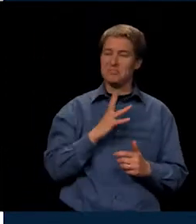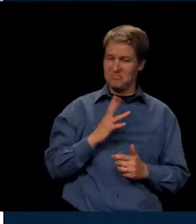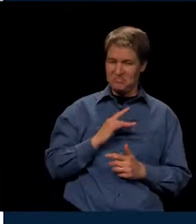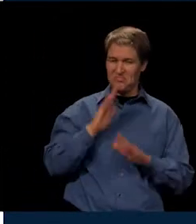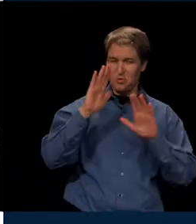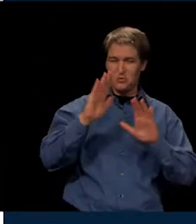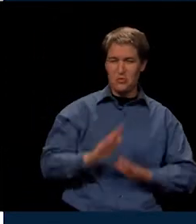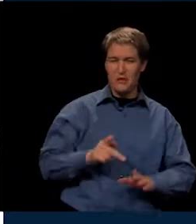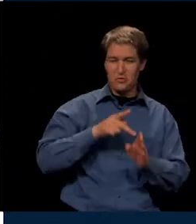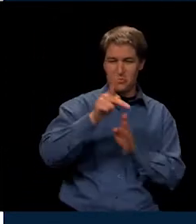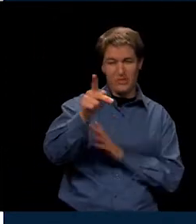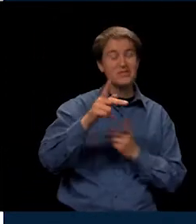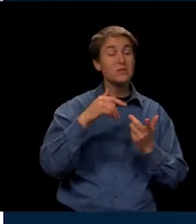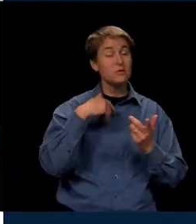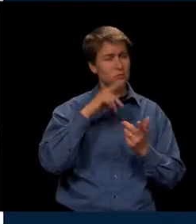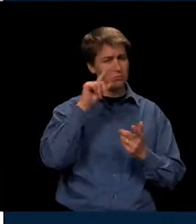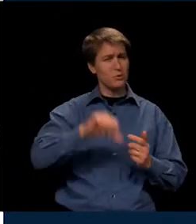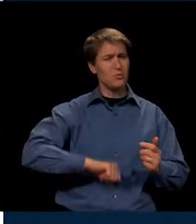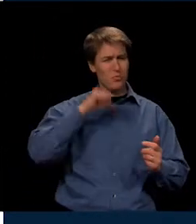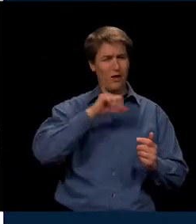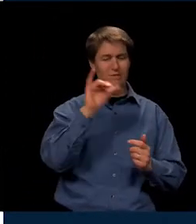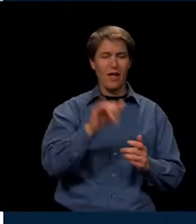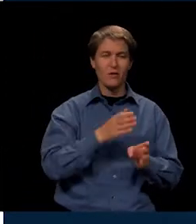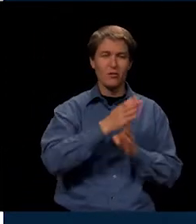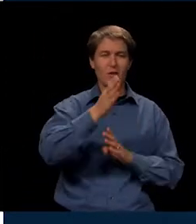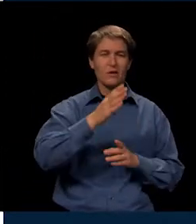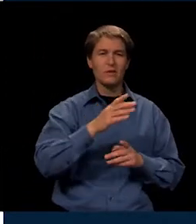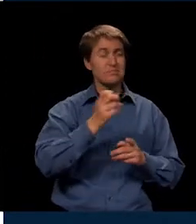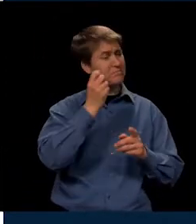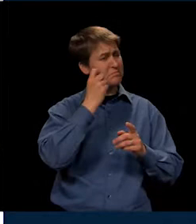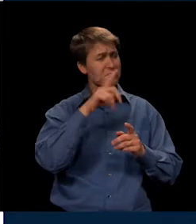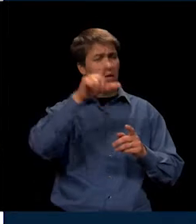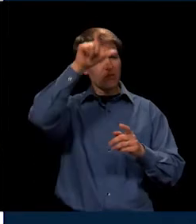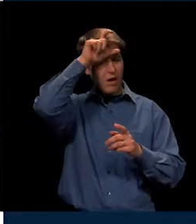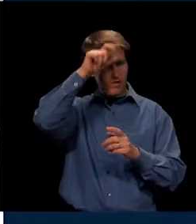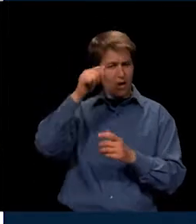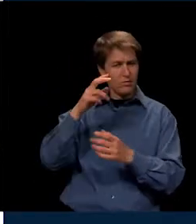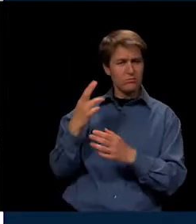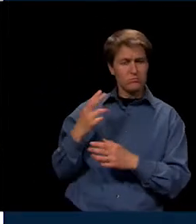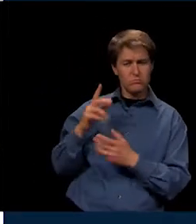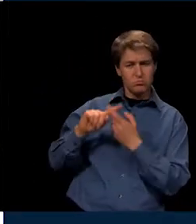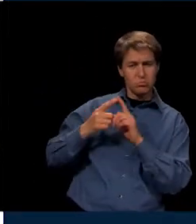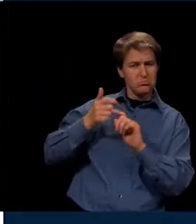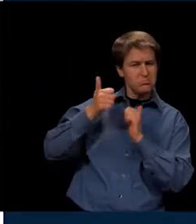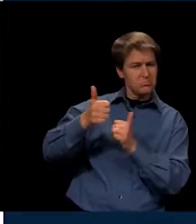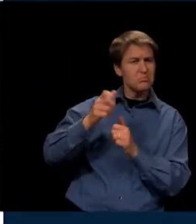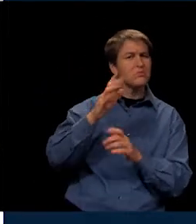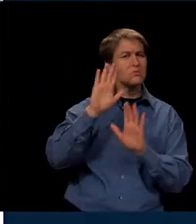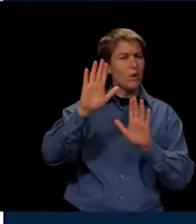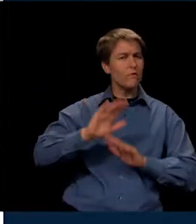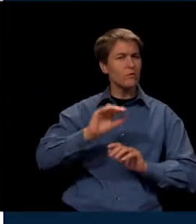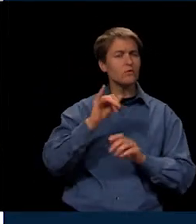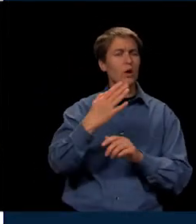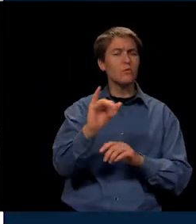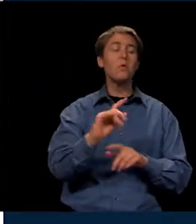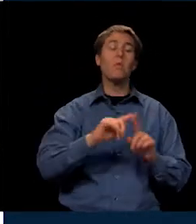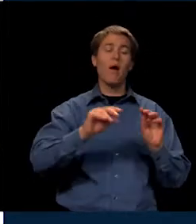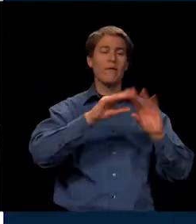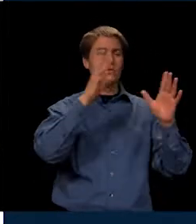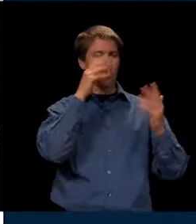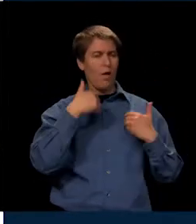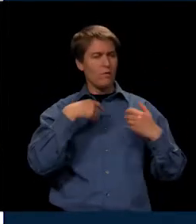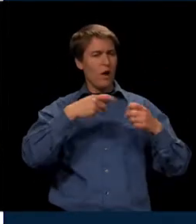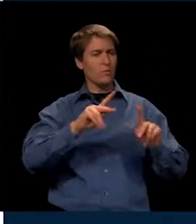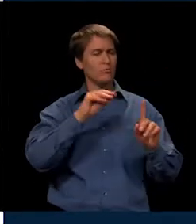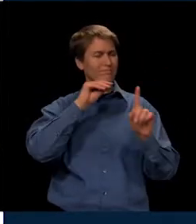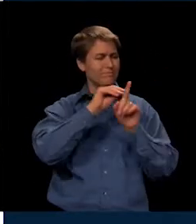profession. It's a career you can be proud of. Nothing is like my firefighter brothers. do a great job, too. But obviously you'll be able to have an opportunity